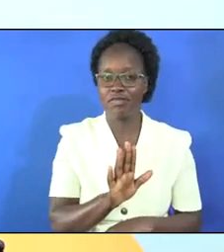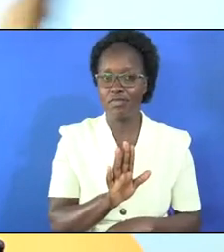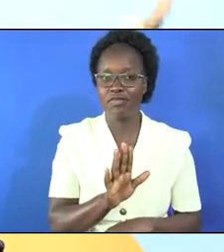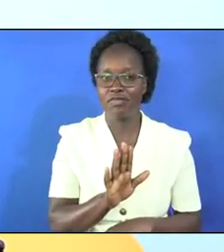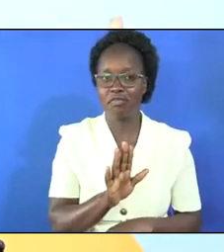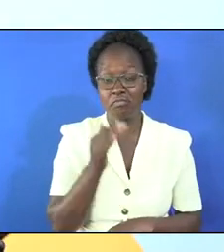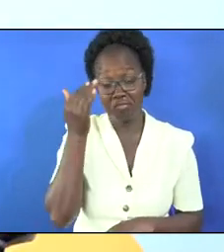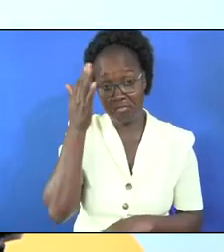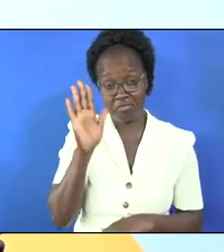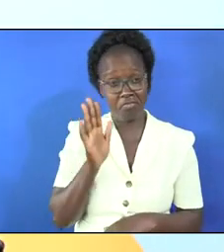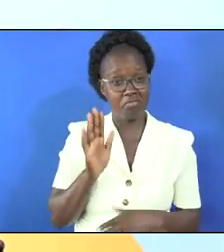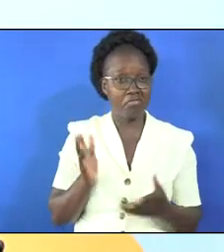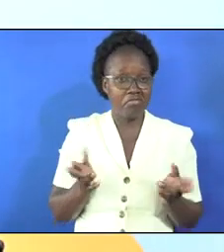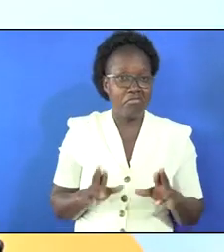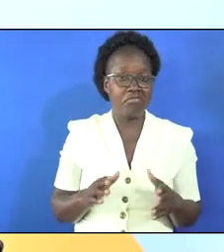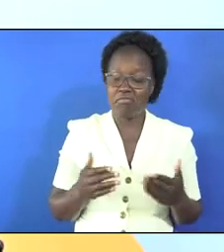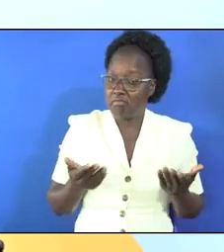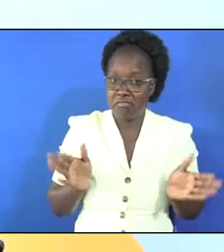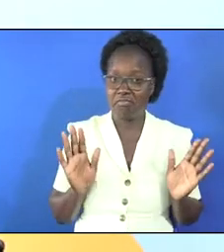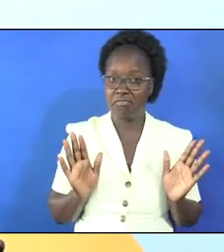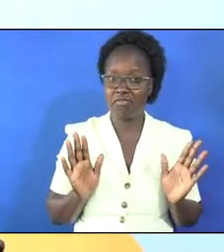and I don't know how that happens